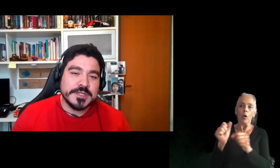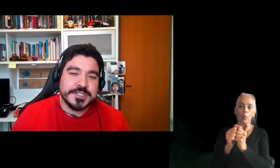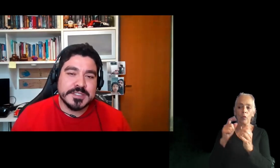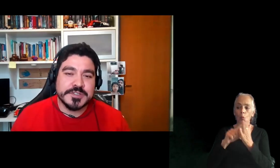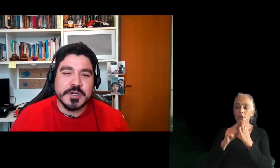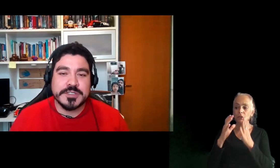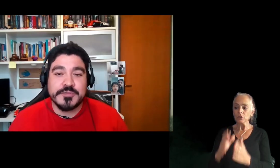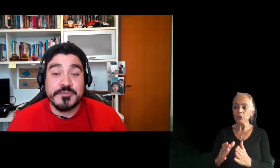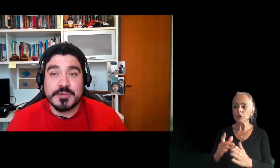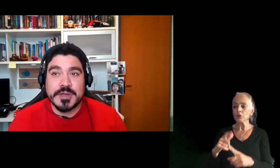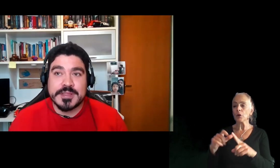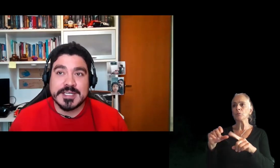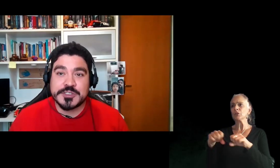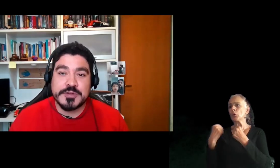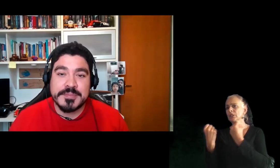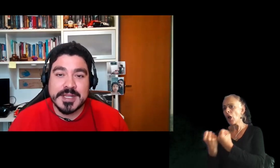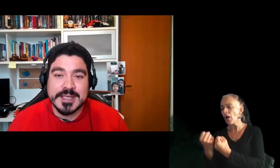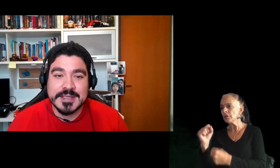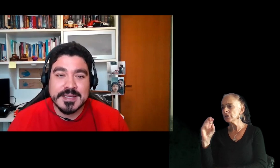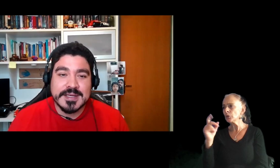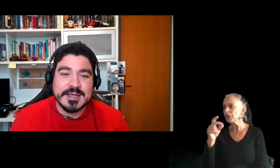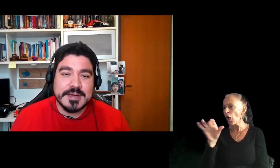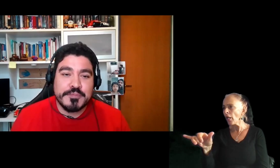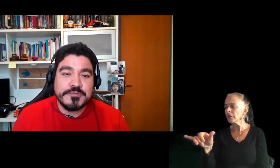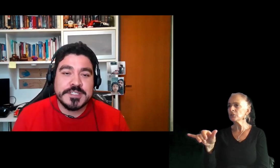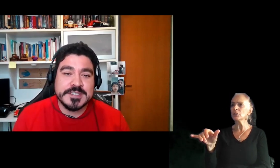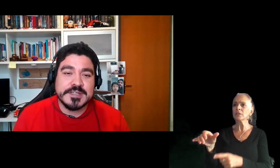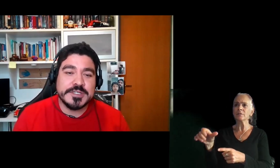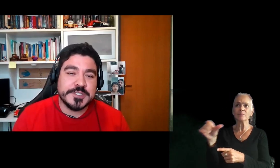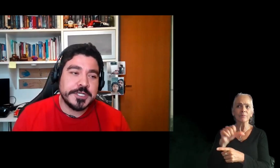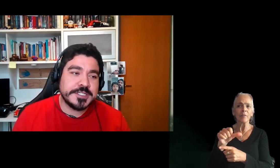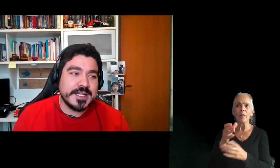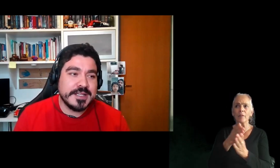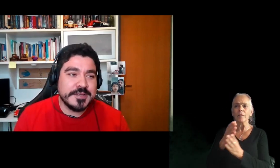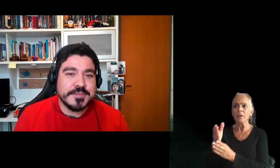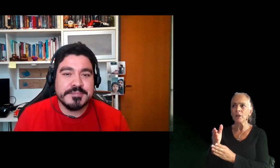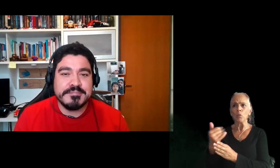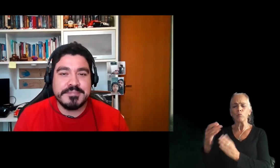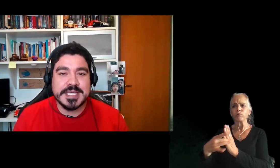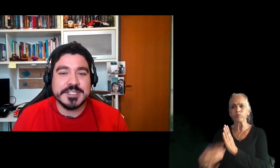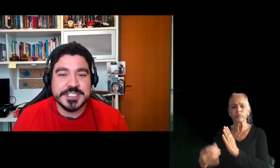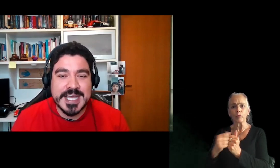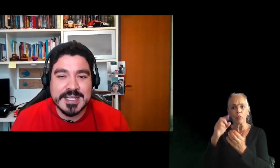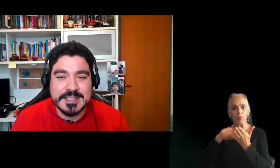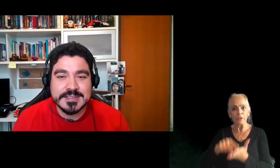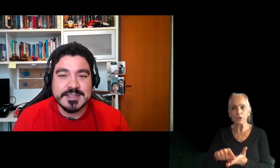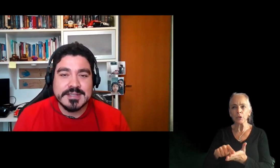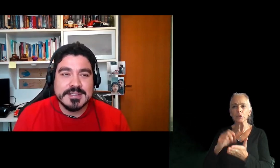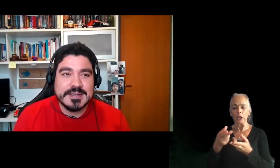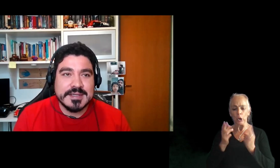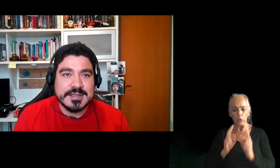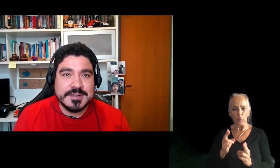anthropology and sociology with, with an extremely, uh, proficiency in research and human being understanding.